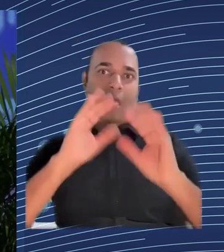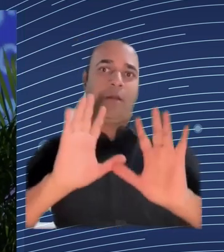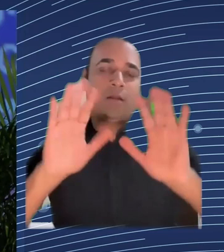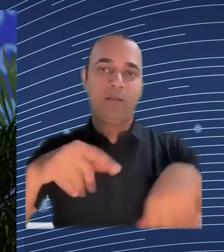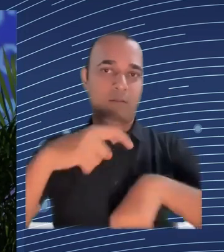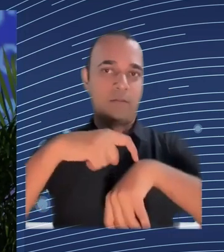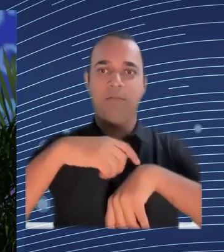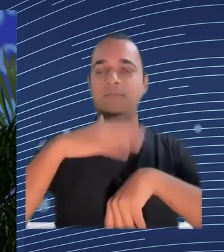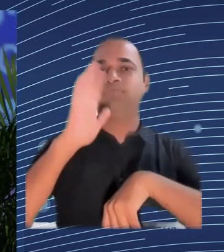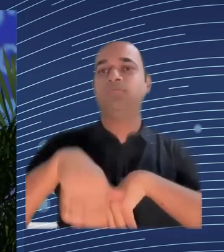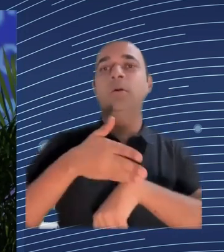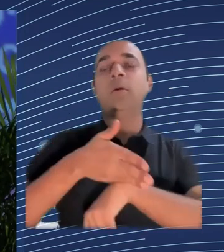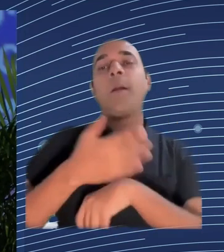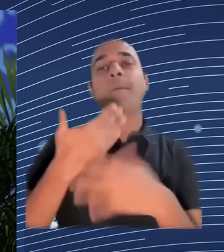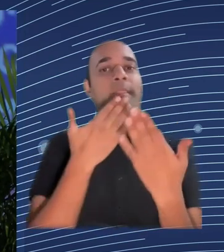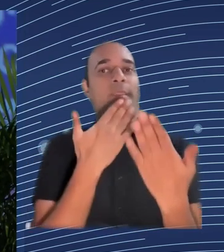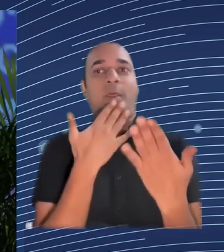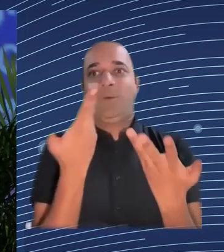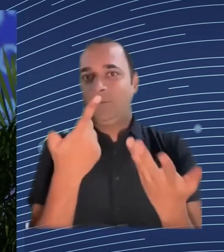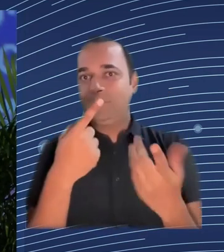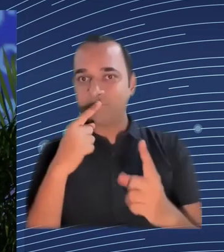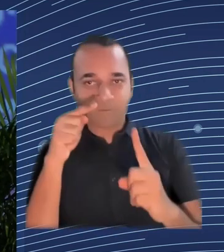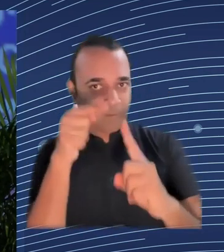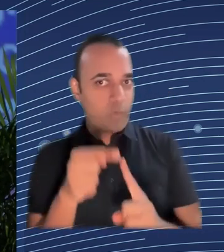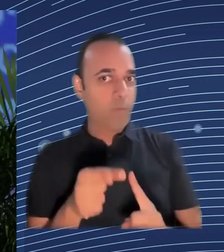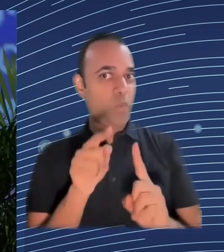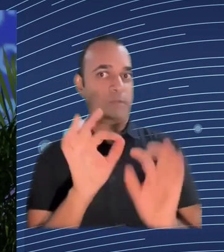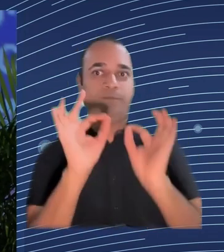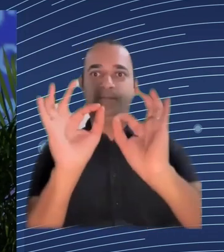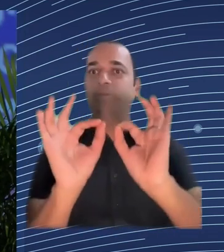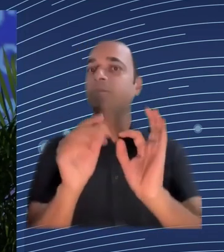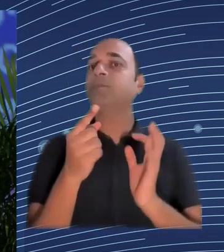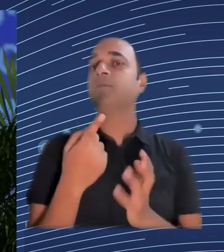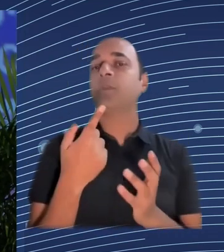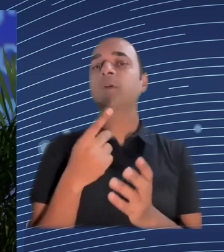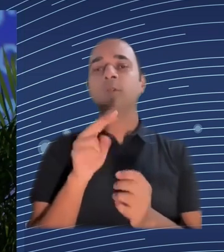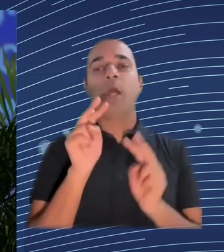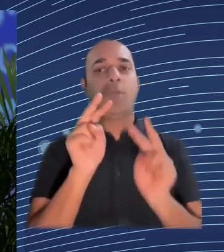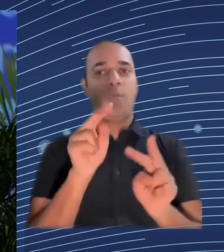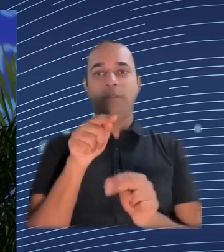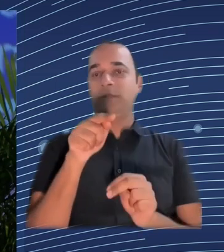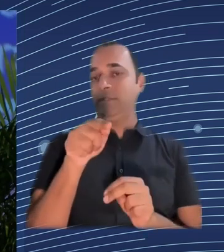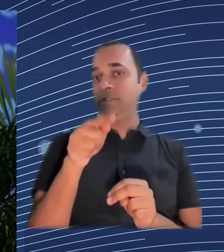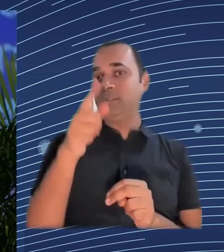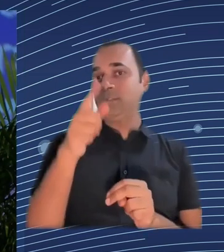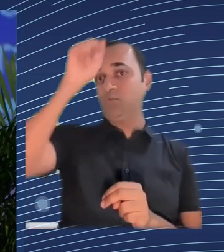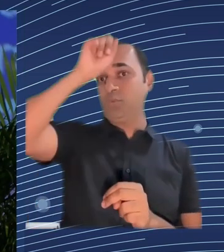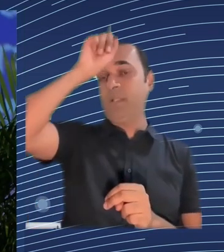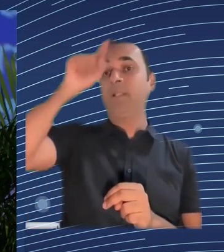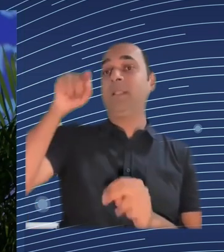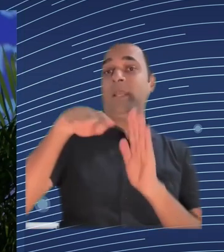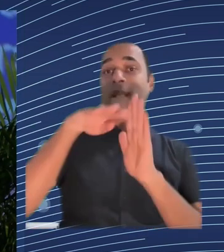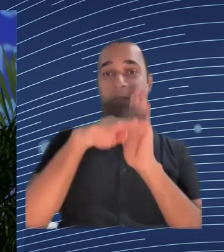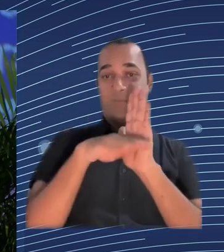but maybe from a company's perspective what would you need from governments and lawmakers to help